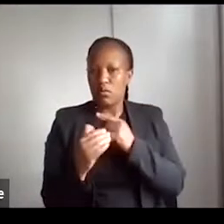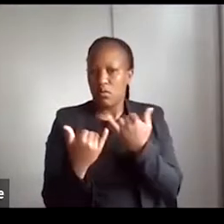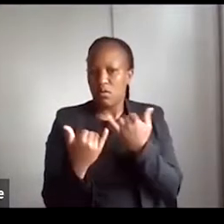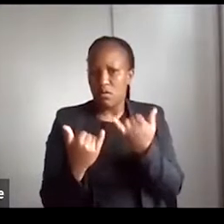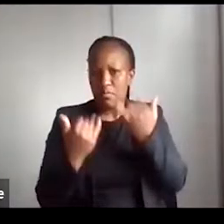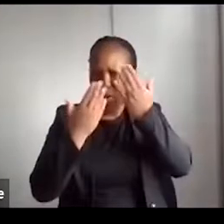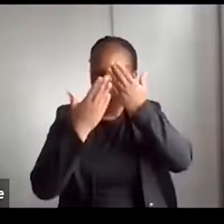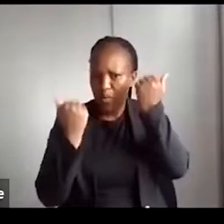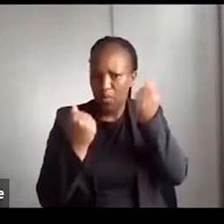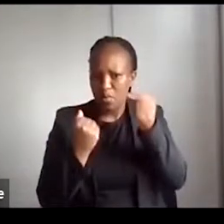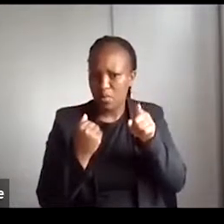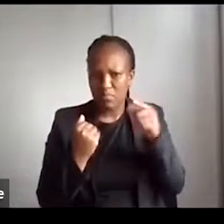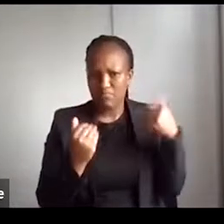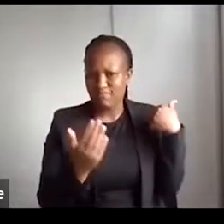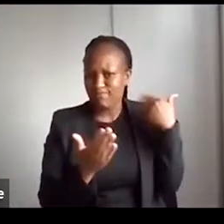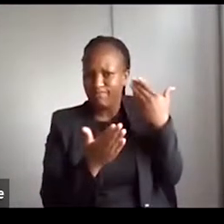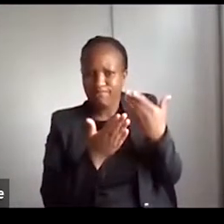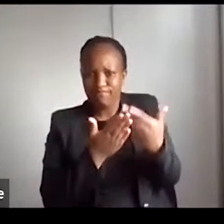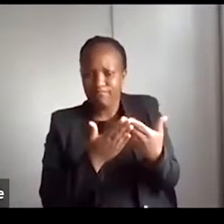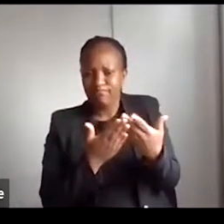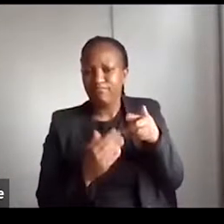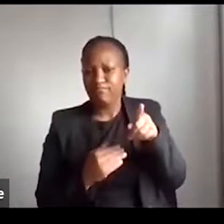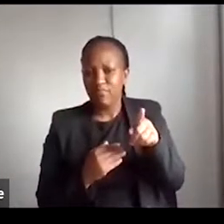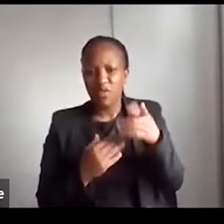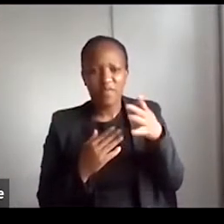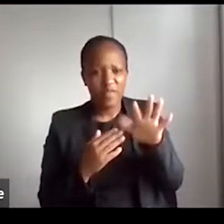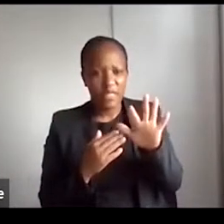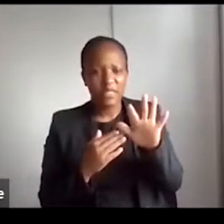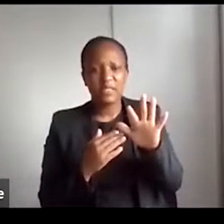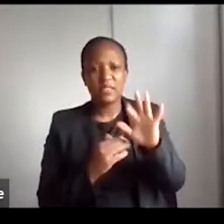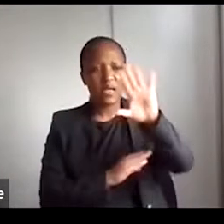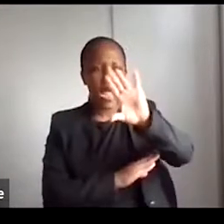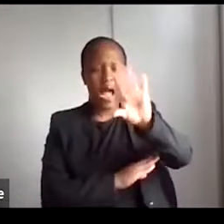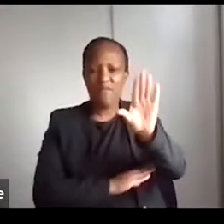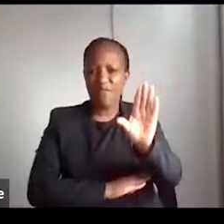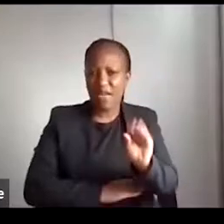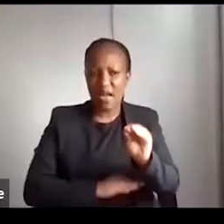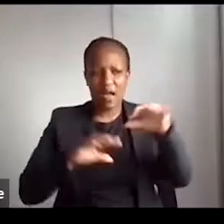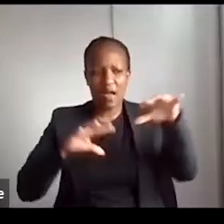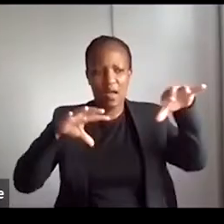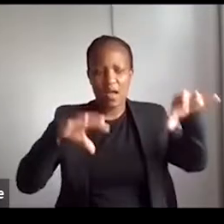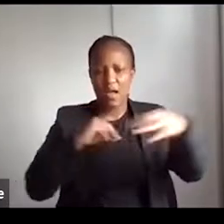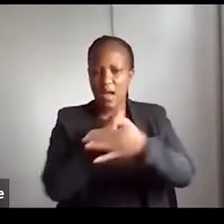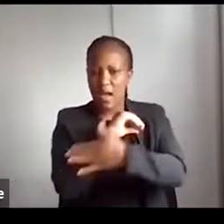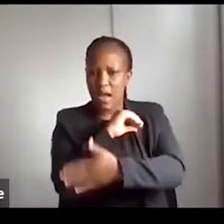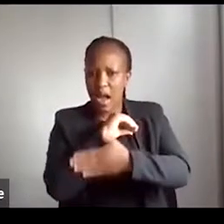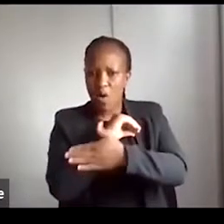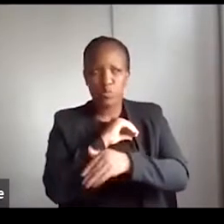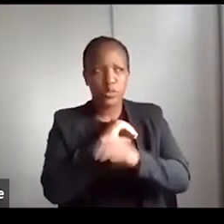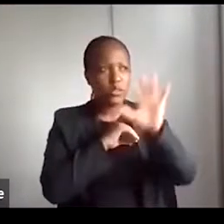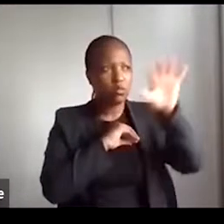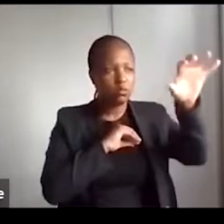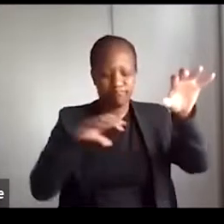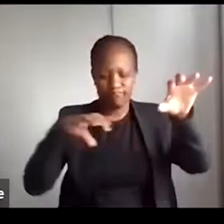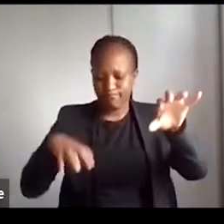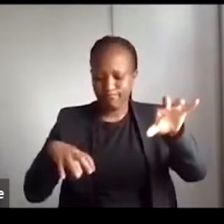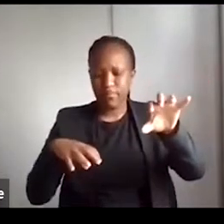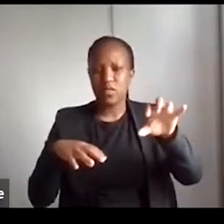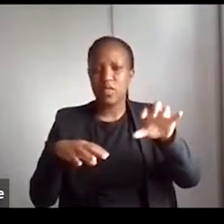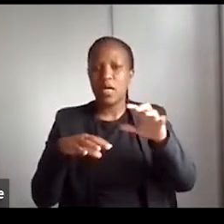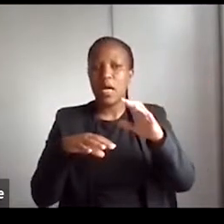we've had, you know, cross-continental events of this kind ever since we incepted the Center,